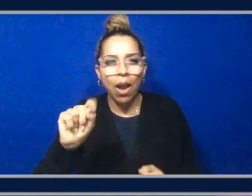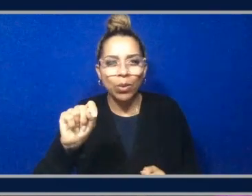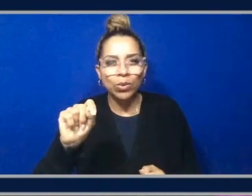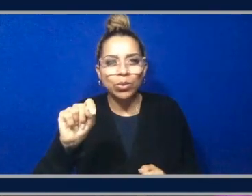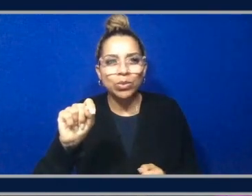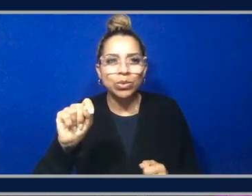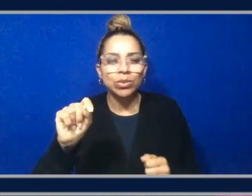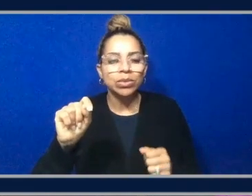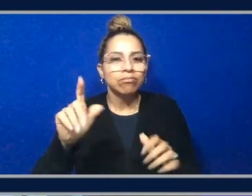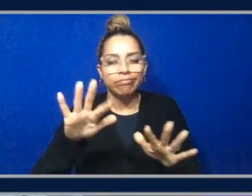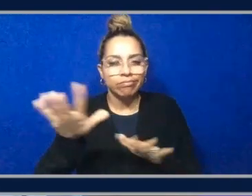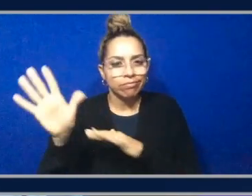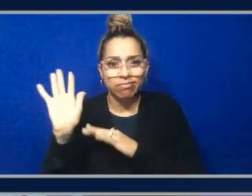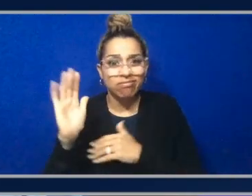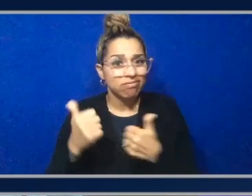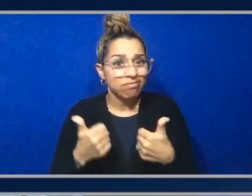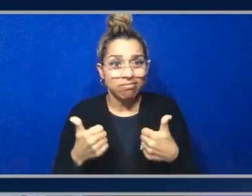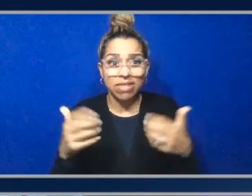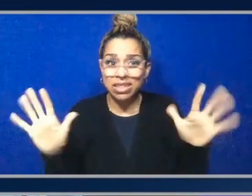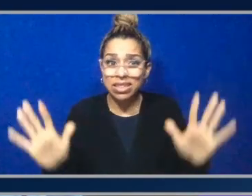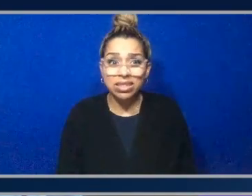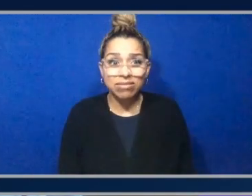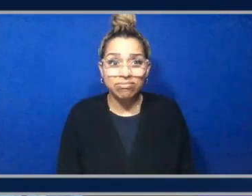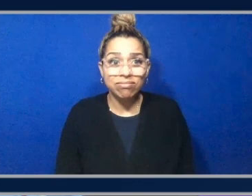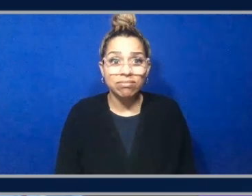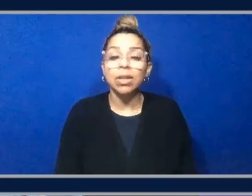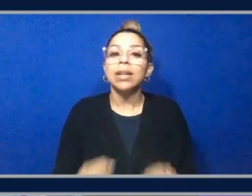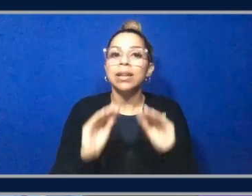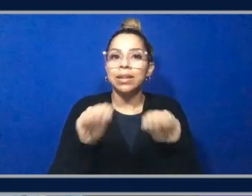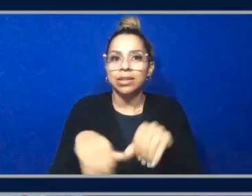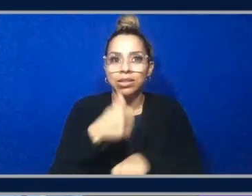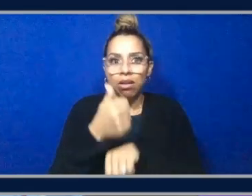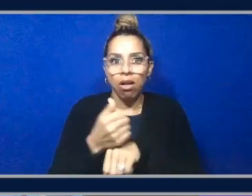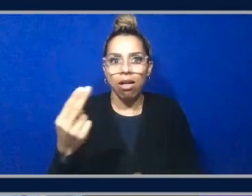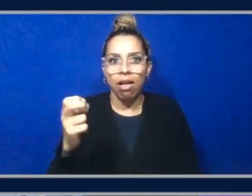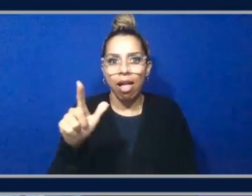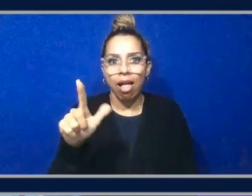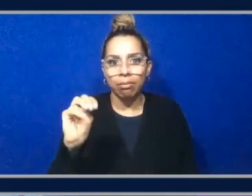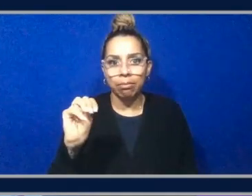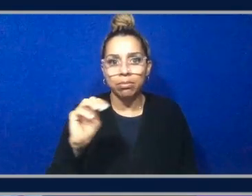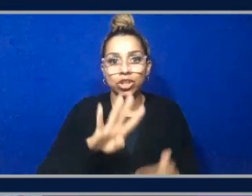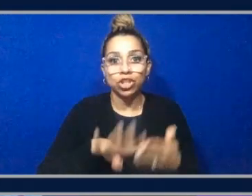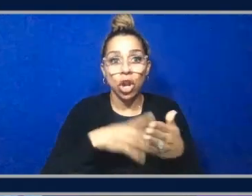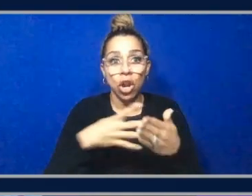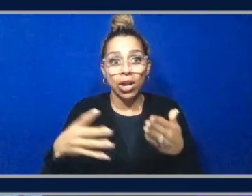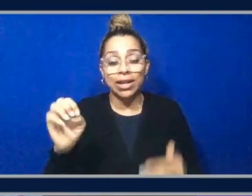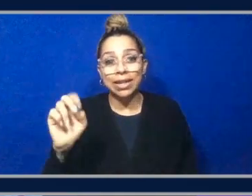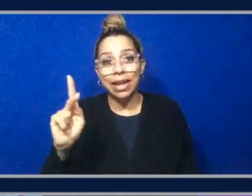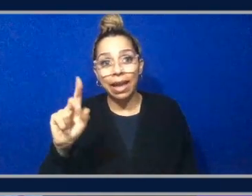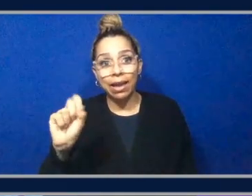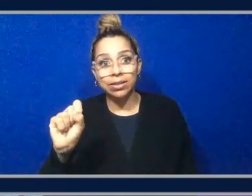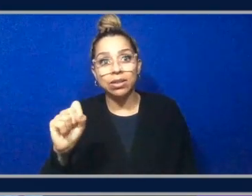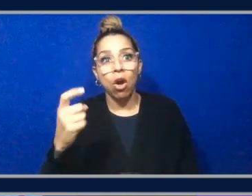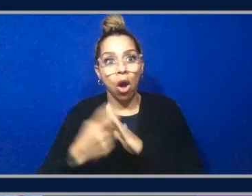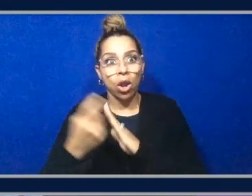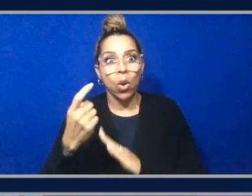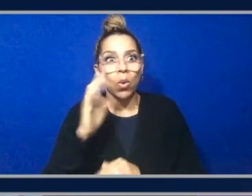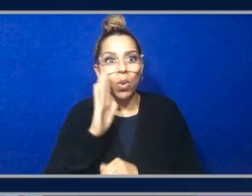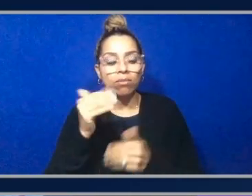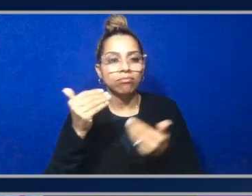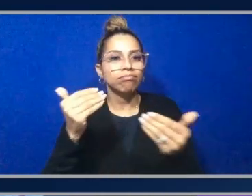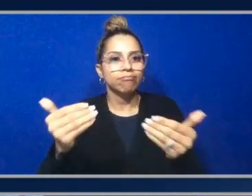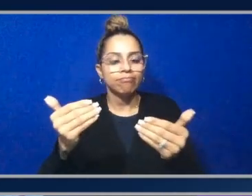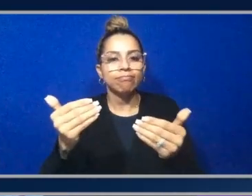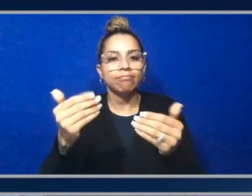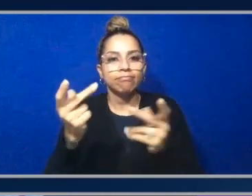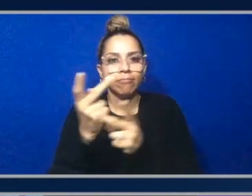yeah, that is it. Just install a home chart and EKS auto joins in or basically fills in to create the compute, configure the networking,